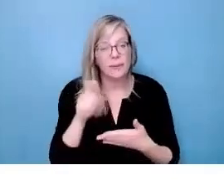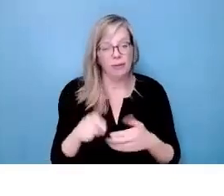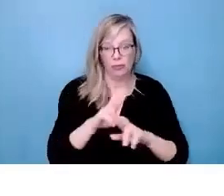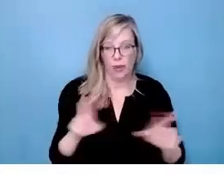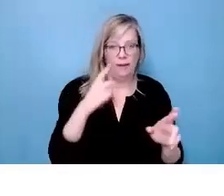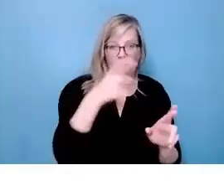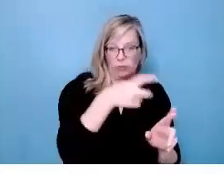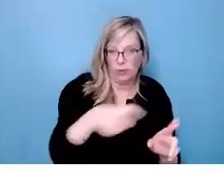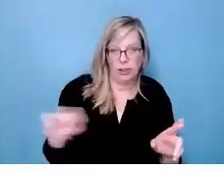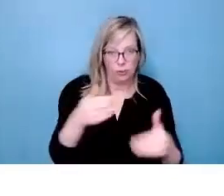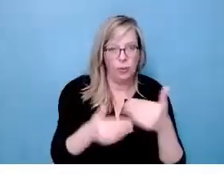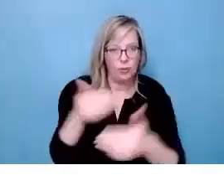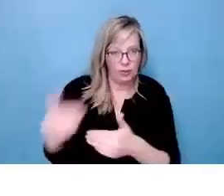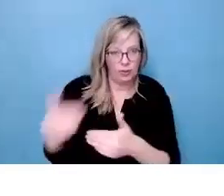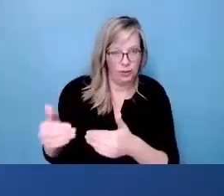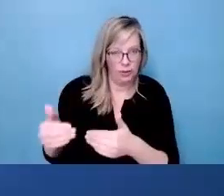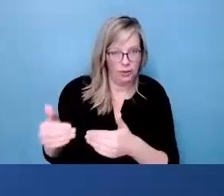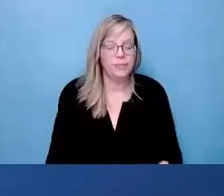allocated appropriately for transition.